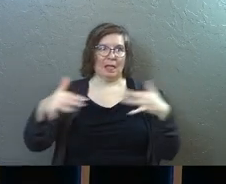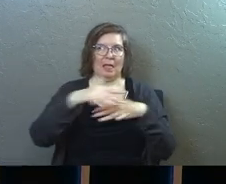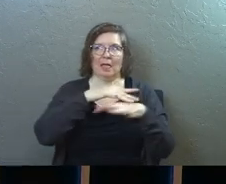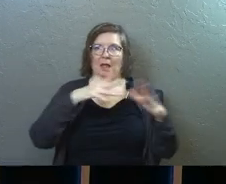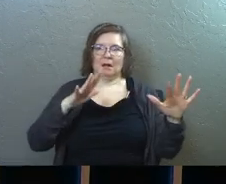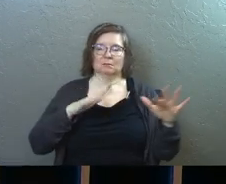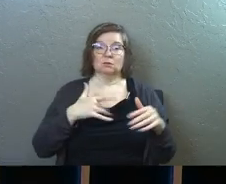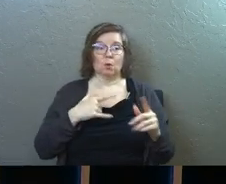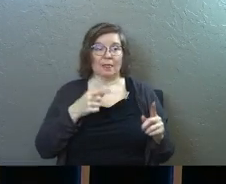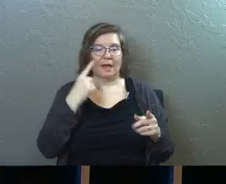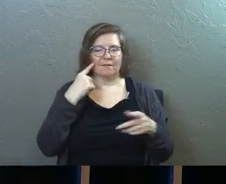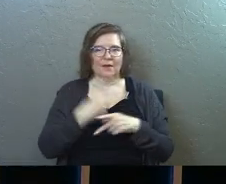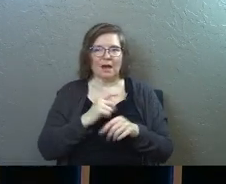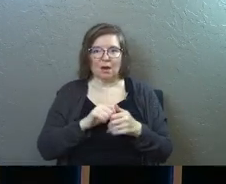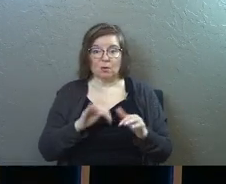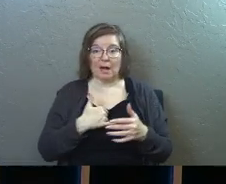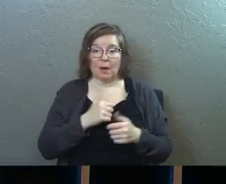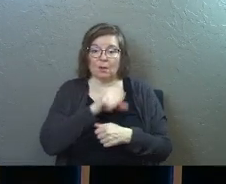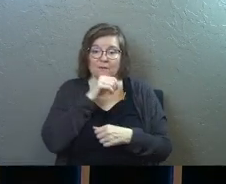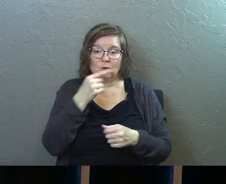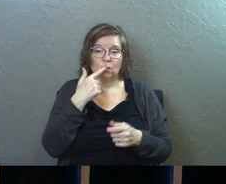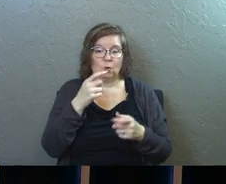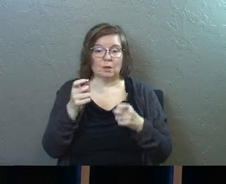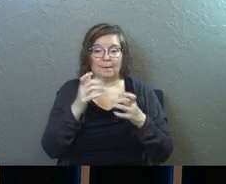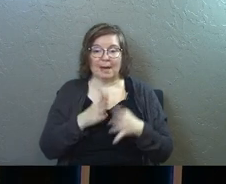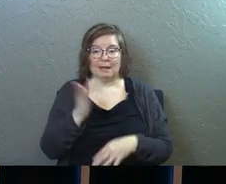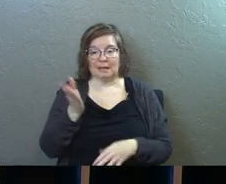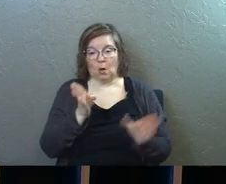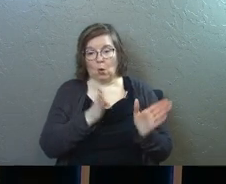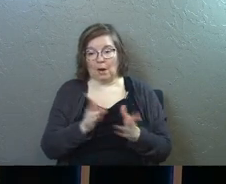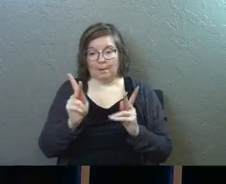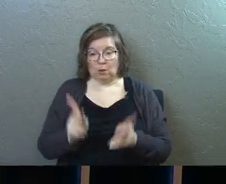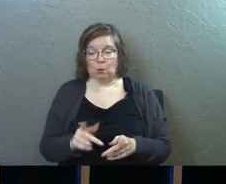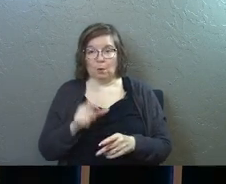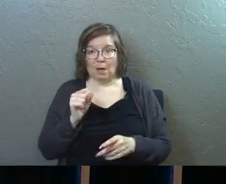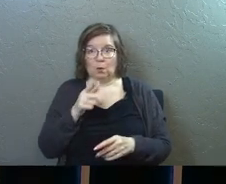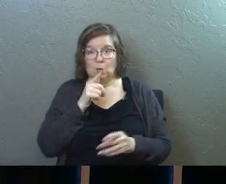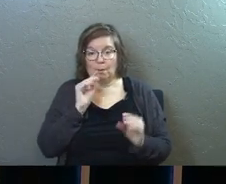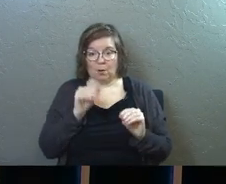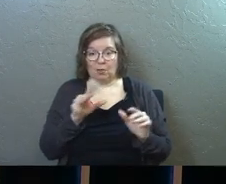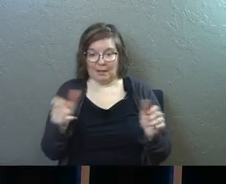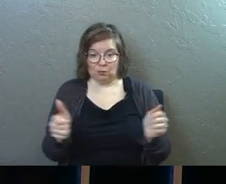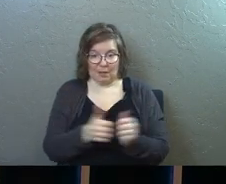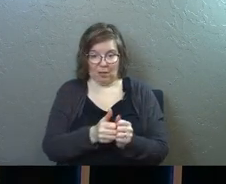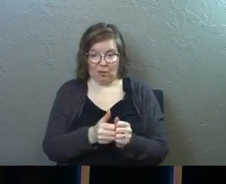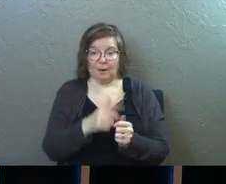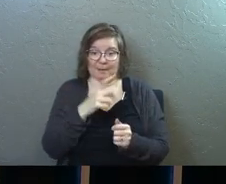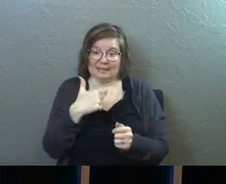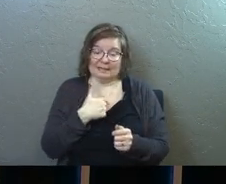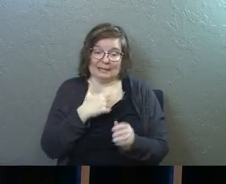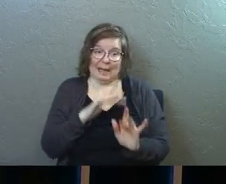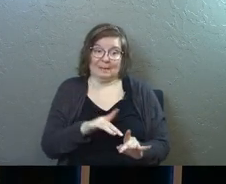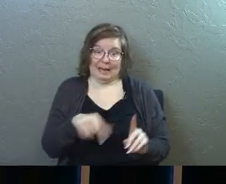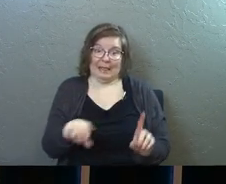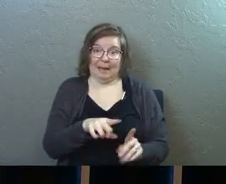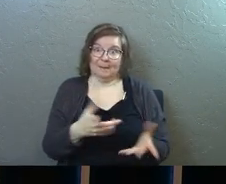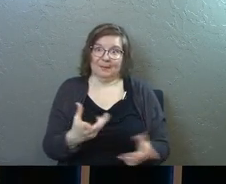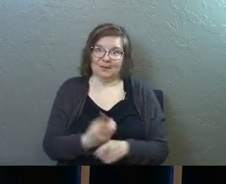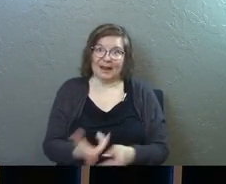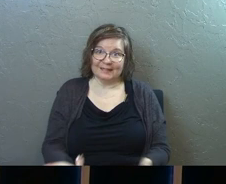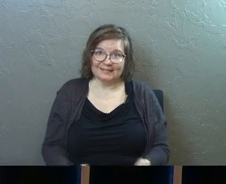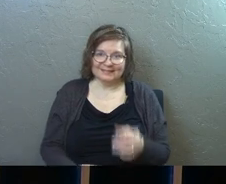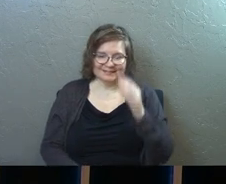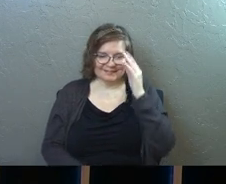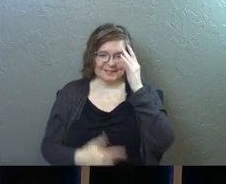how to do that. And I would love to know who the manager slash organizer person was who put all of that together. because I pity them, right?